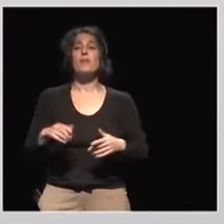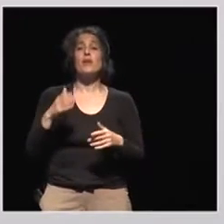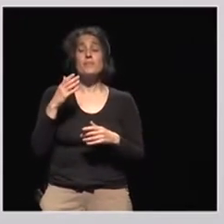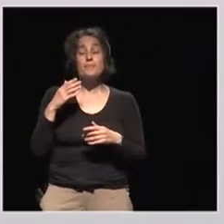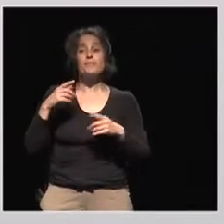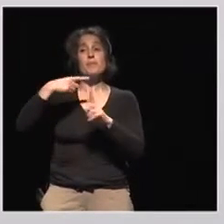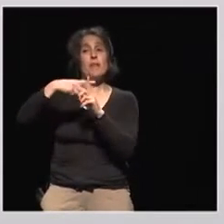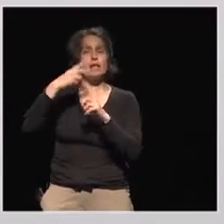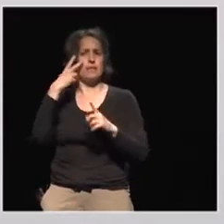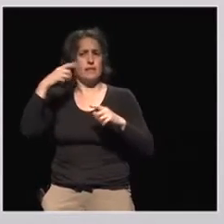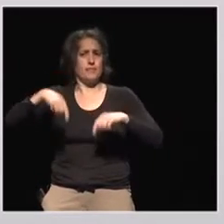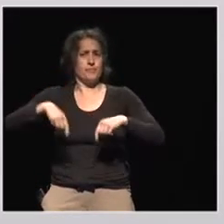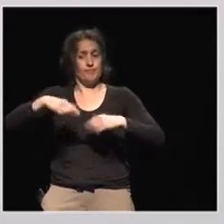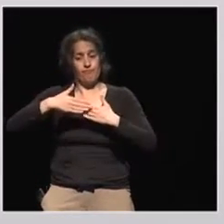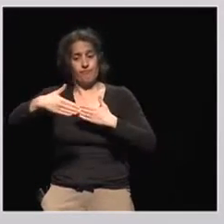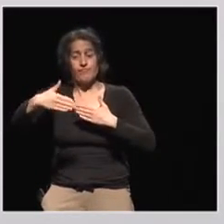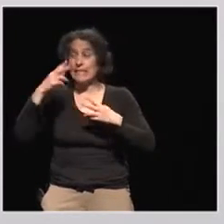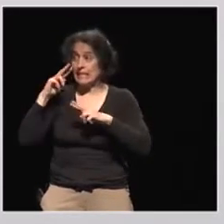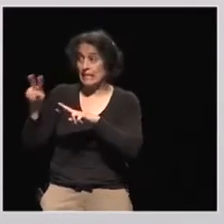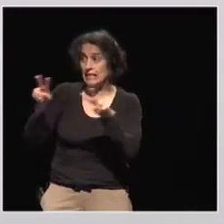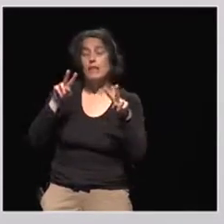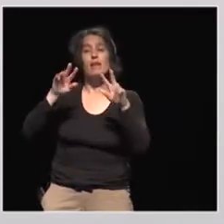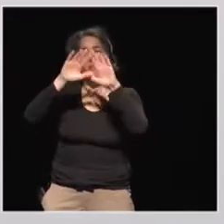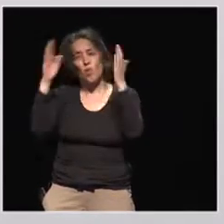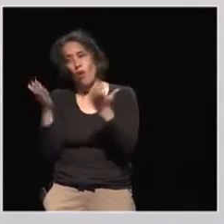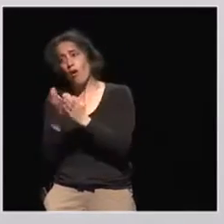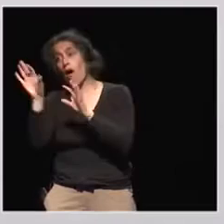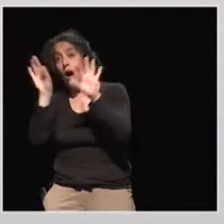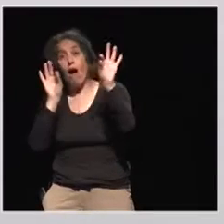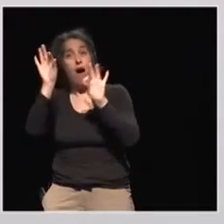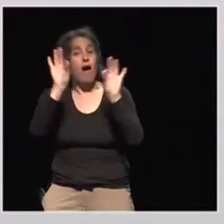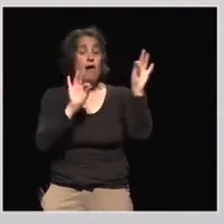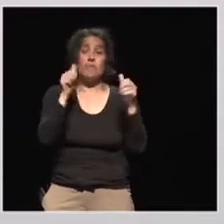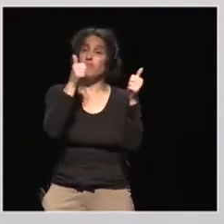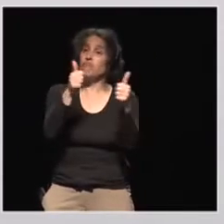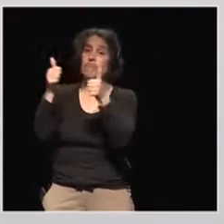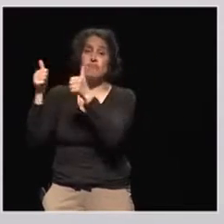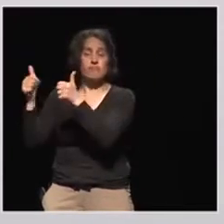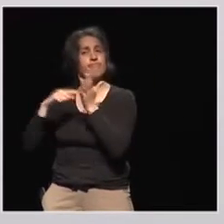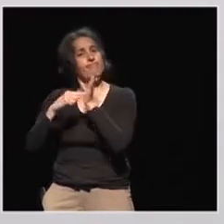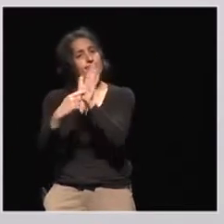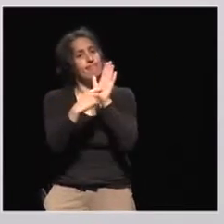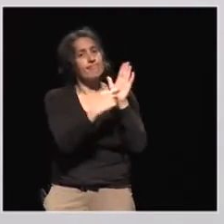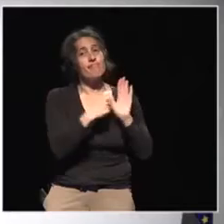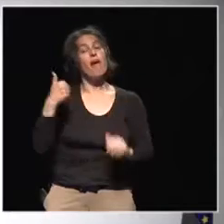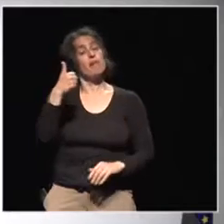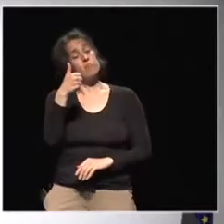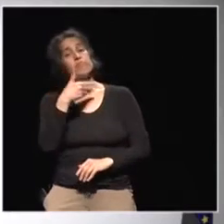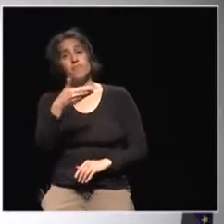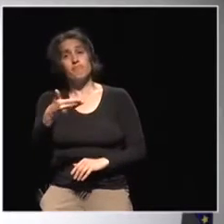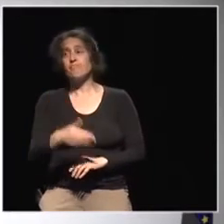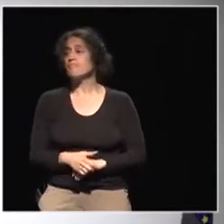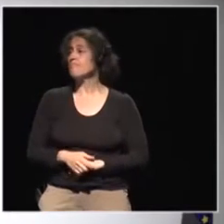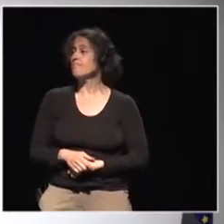practice examples, which we will use to kick off in a minute. I would like to thank the co-organizers of this